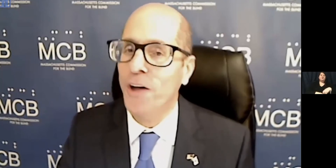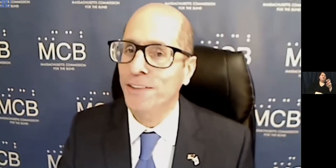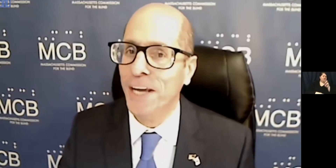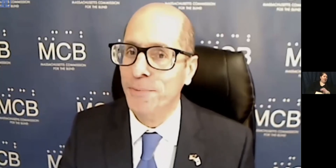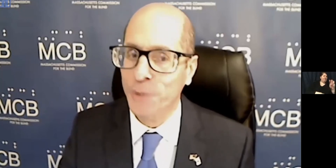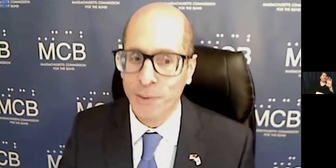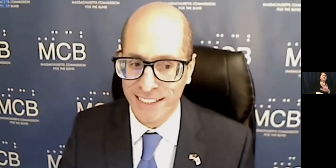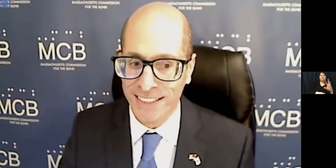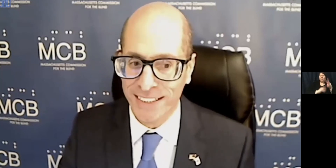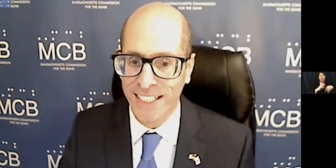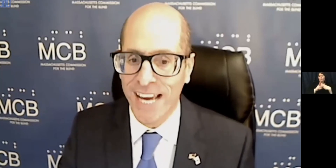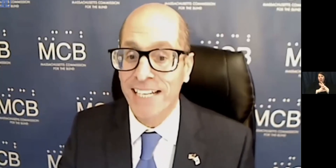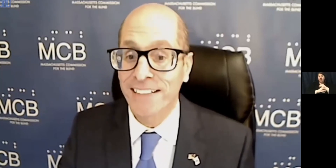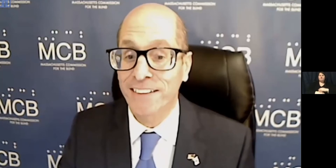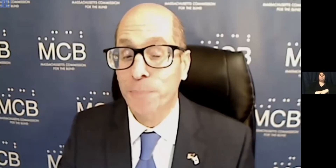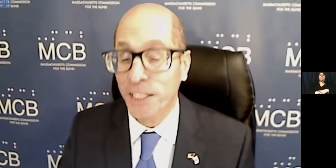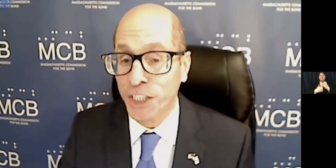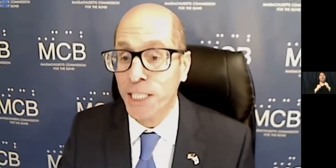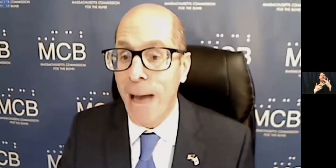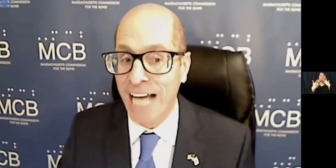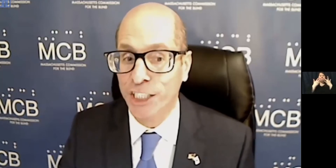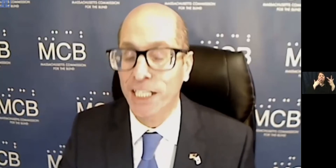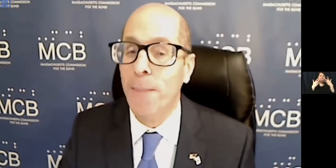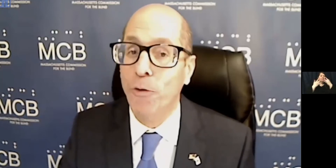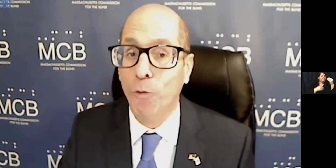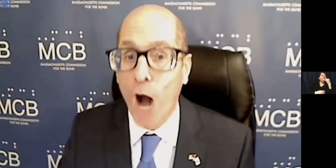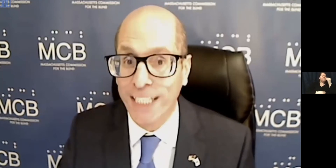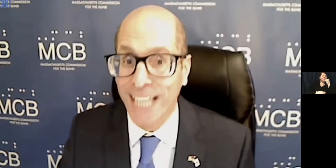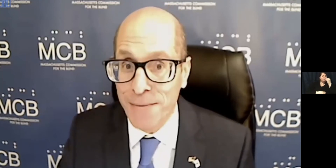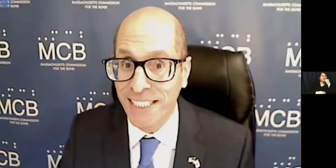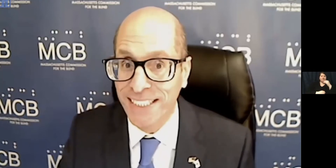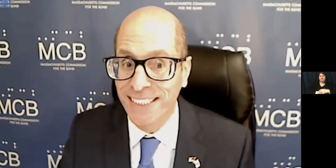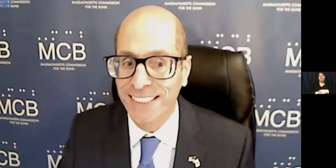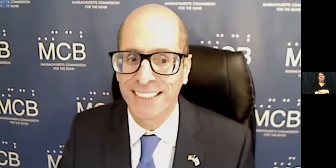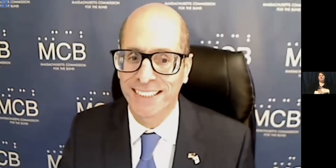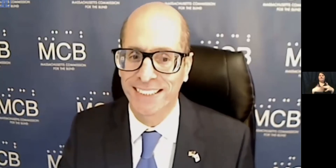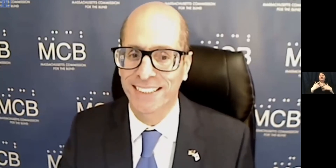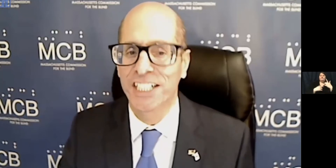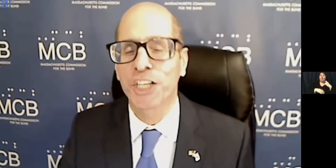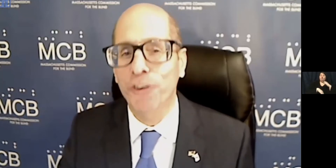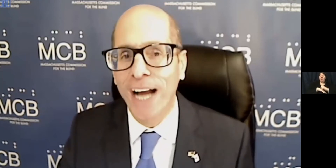to try all types of cuisine, and he is especially passionate about the rock climbing.